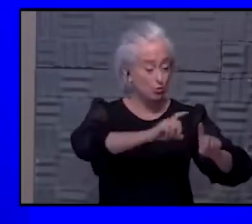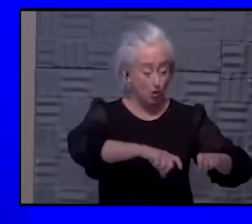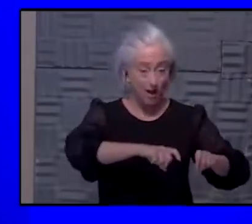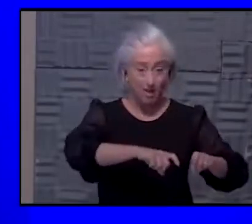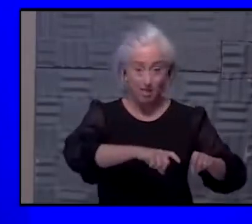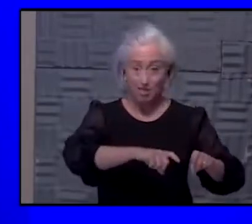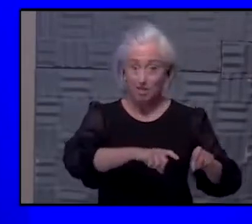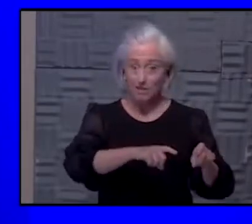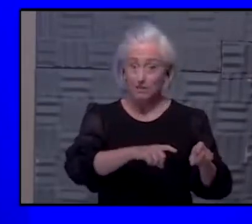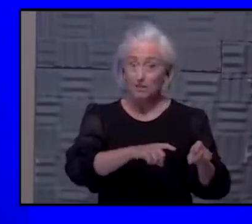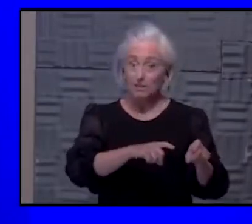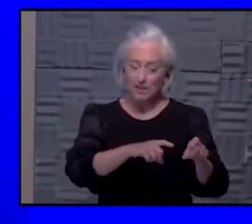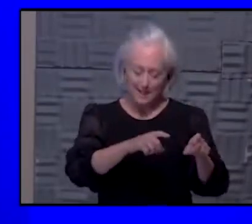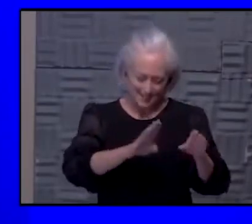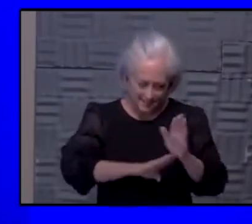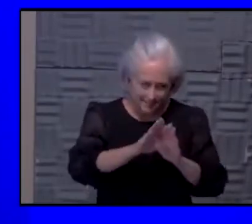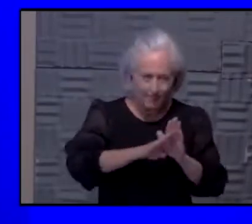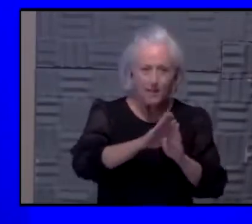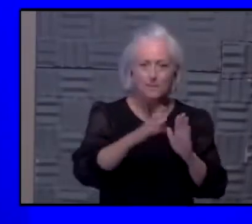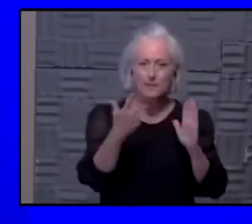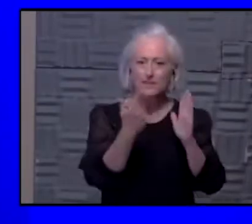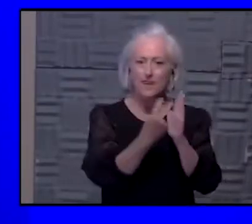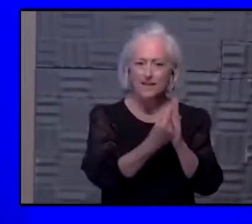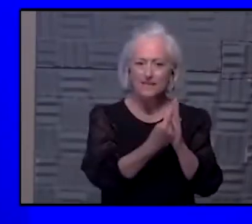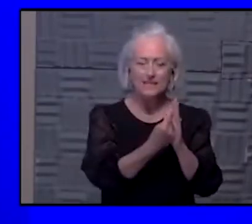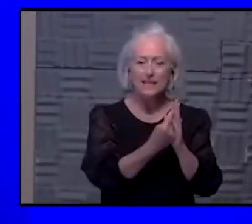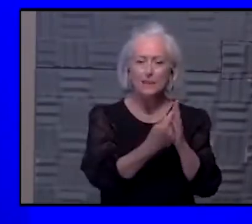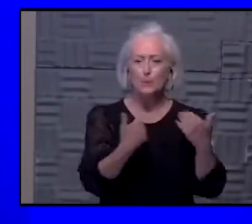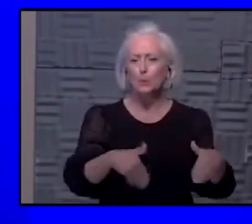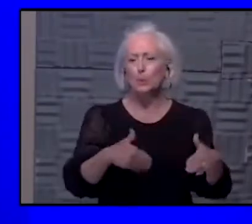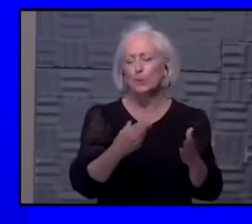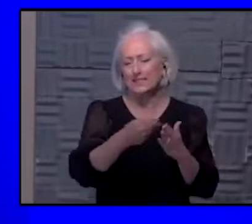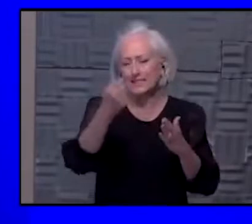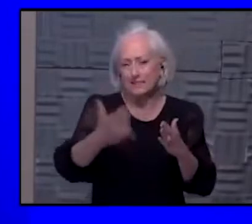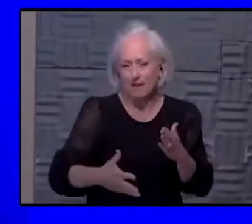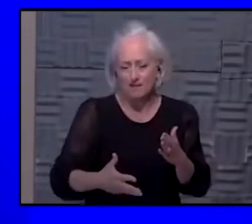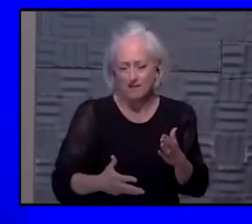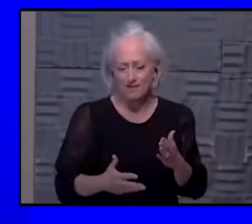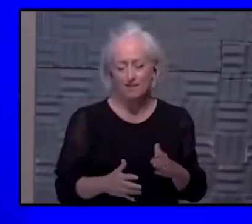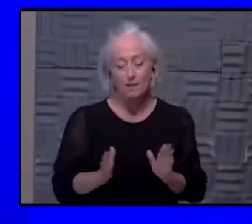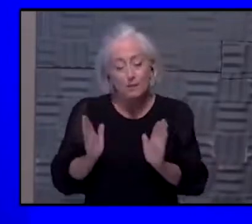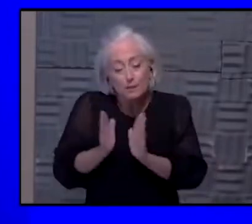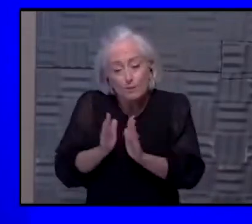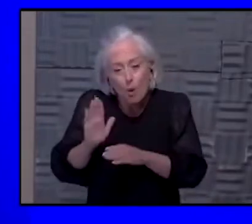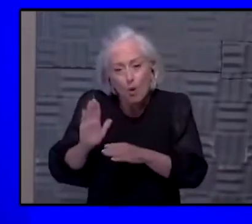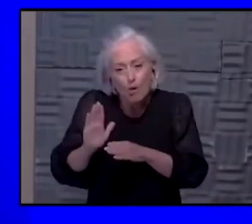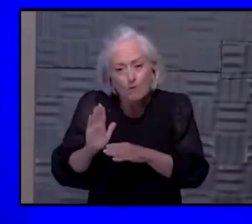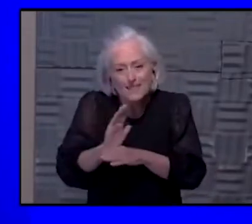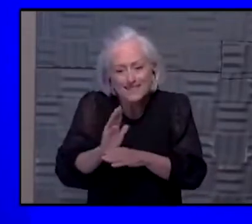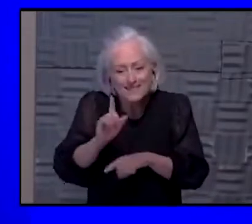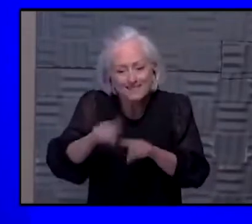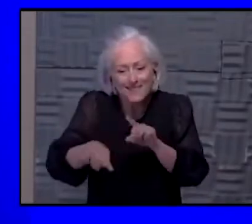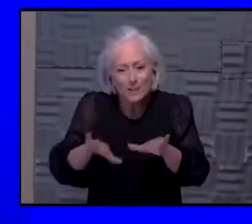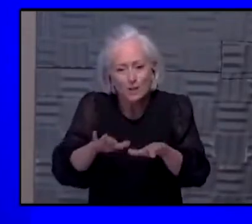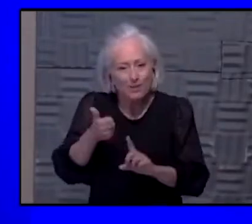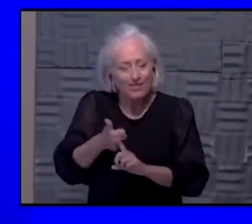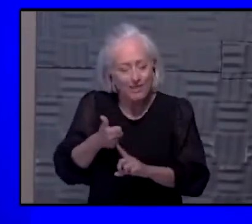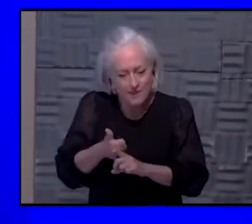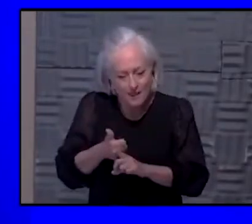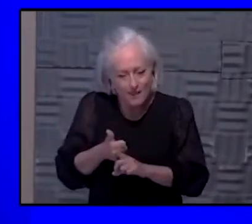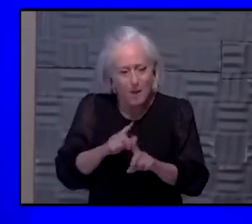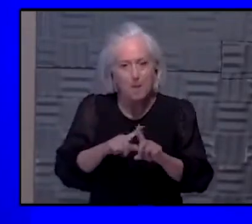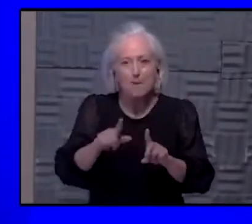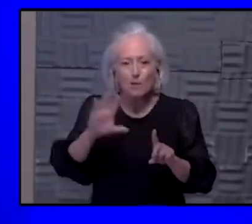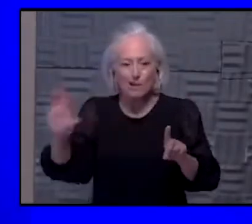of money. So a lot of companies, especially smaller companies, are not able to do it or in a quick manner. But when you have all of the resources and the money behind it,